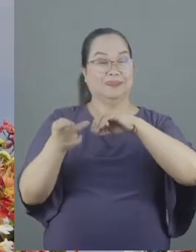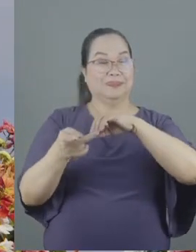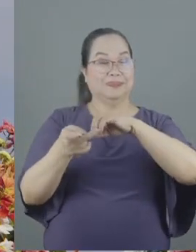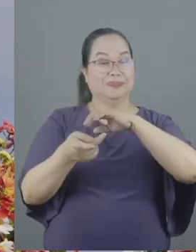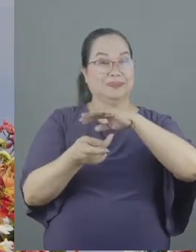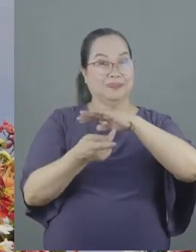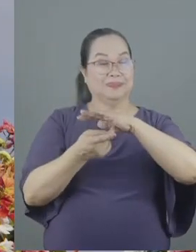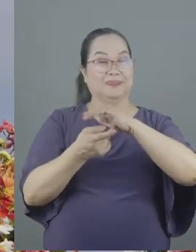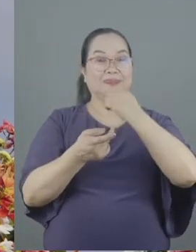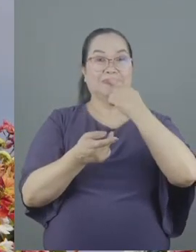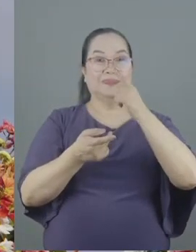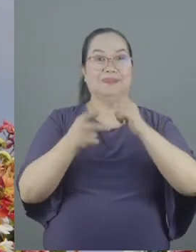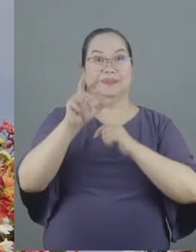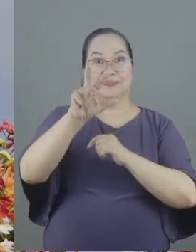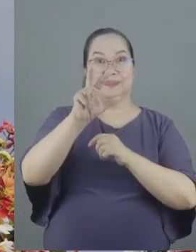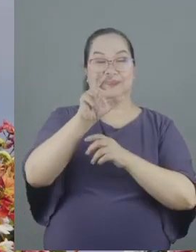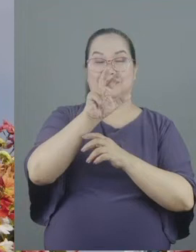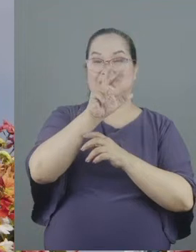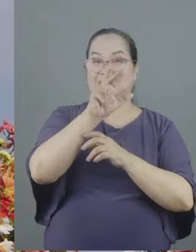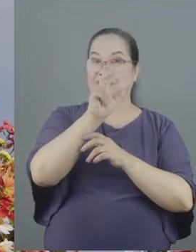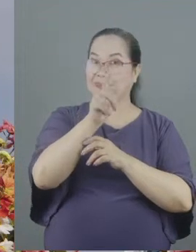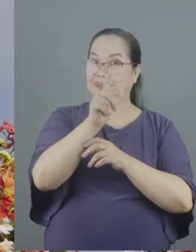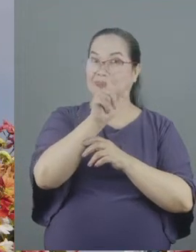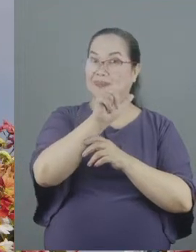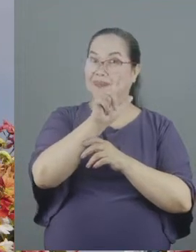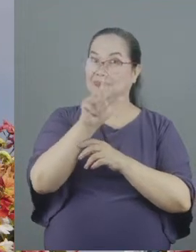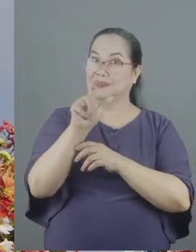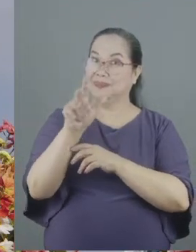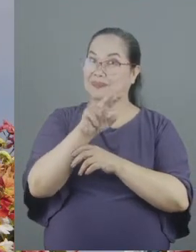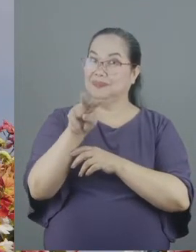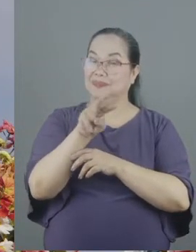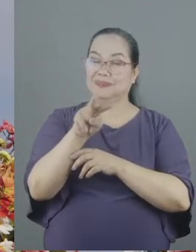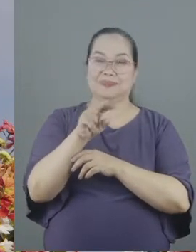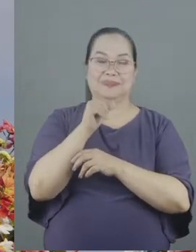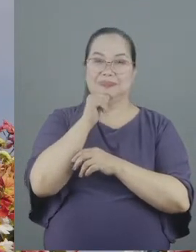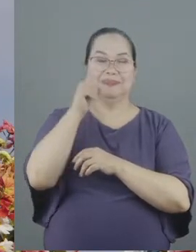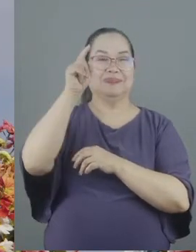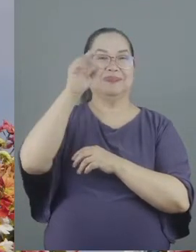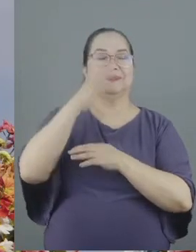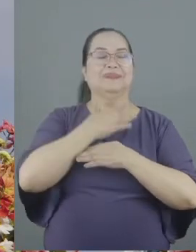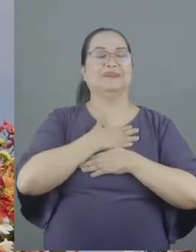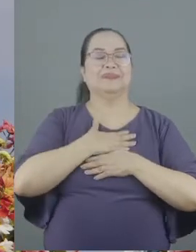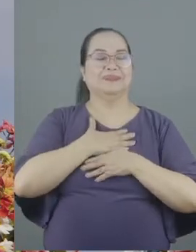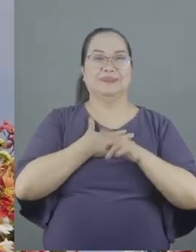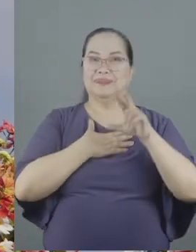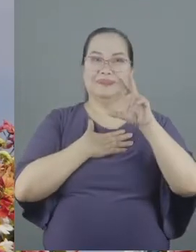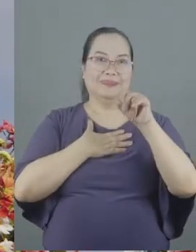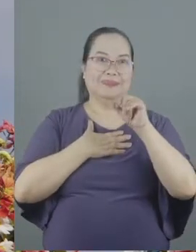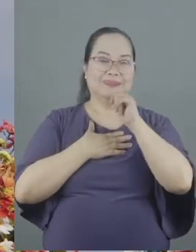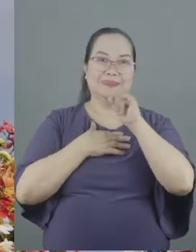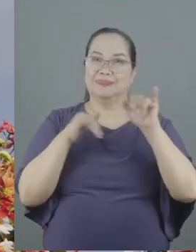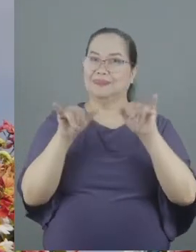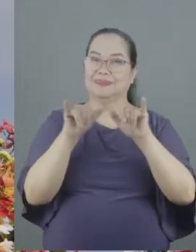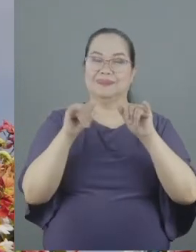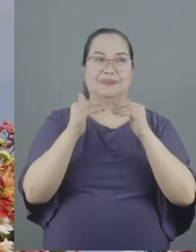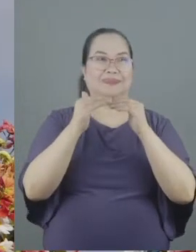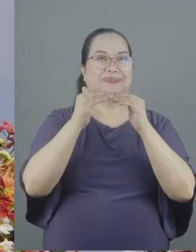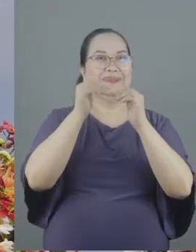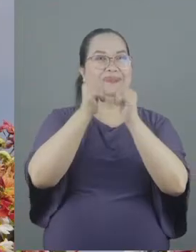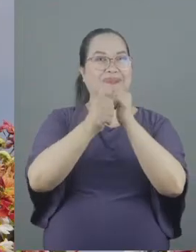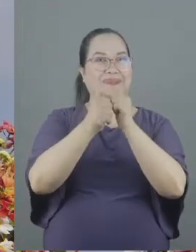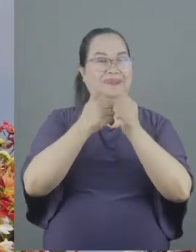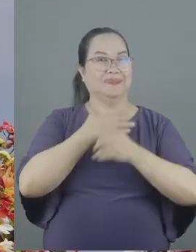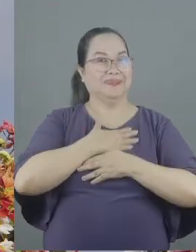22 where we are to be God pleasers and not men pleasers no that's not the same meaning to